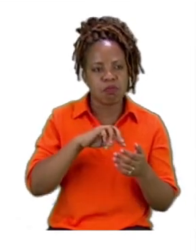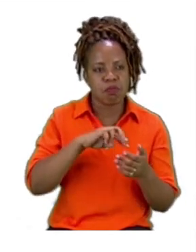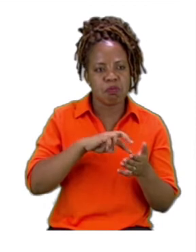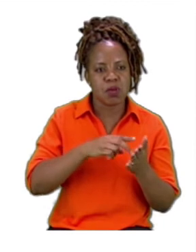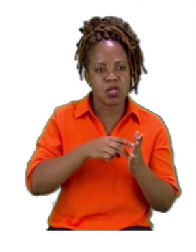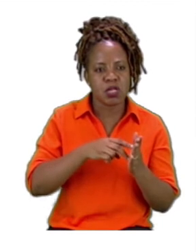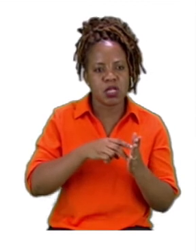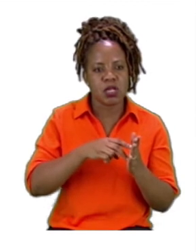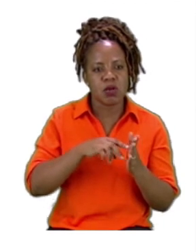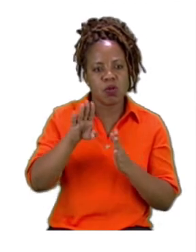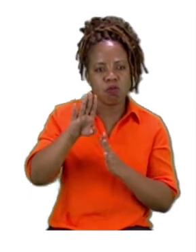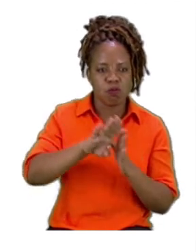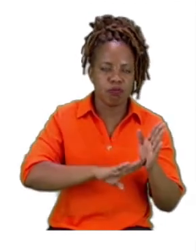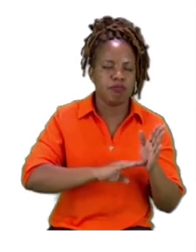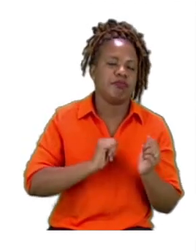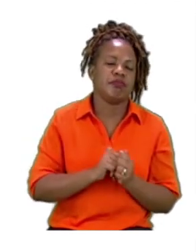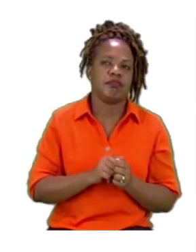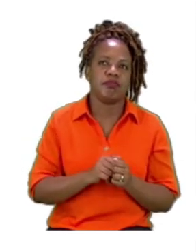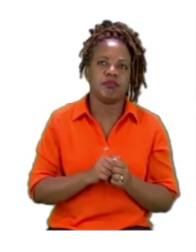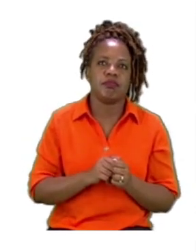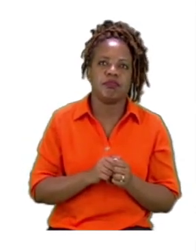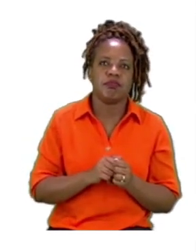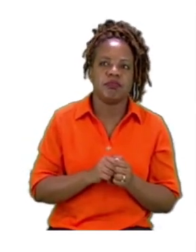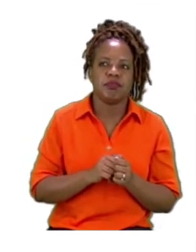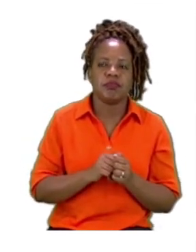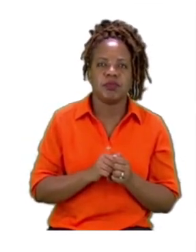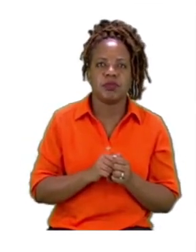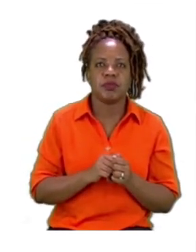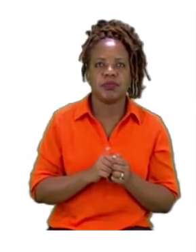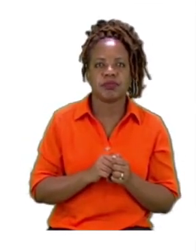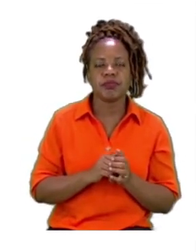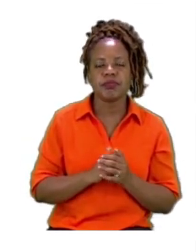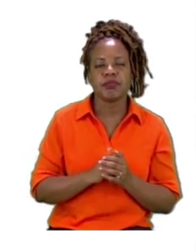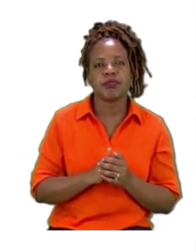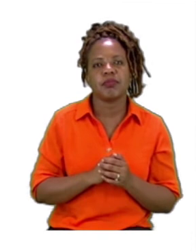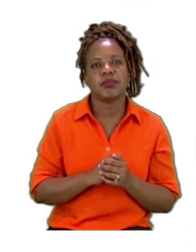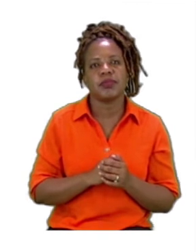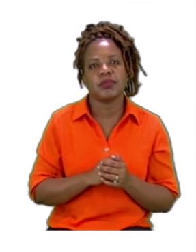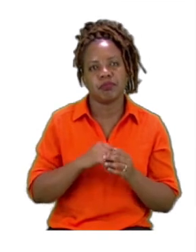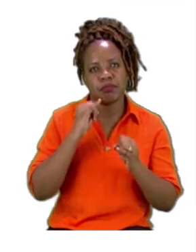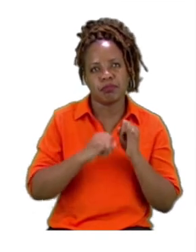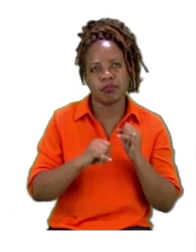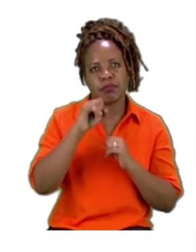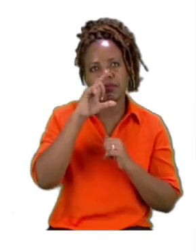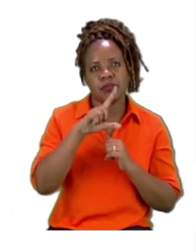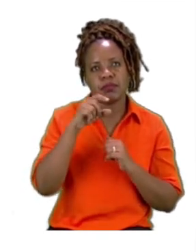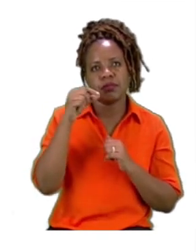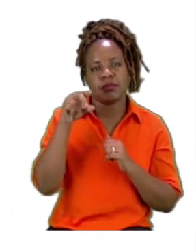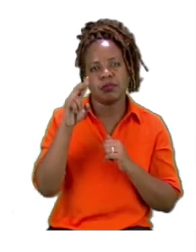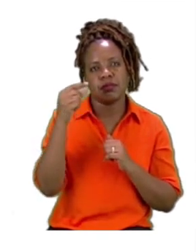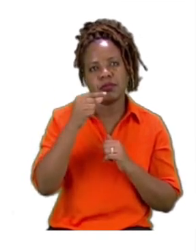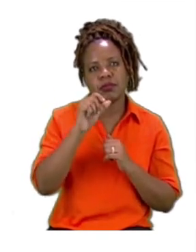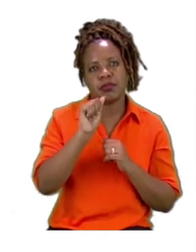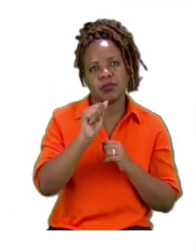that means you are coming in from town. Then lastly, the word luggage.